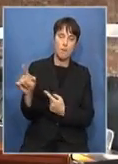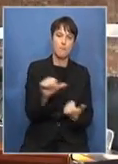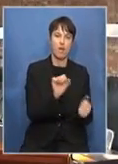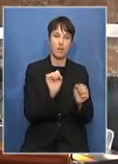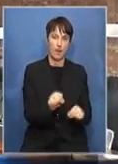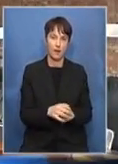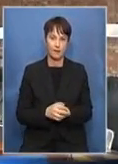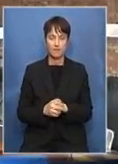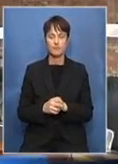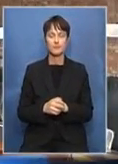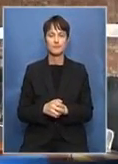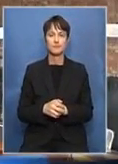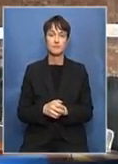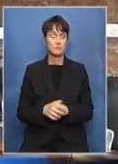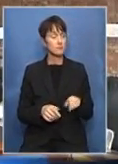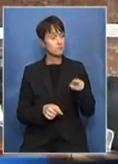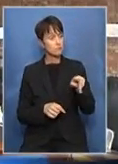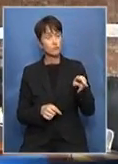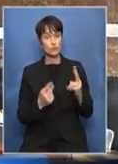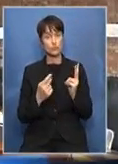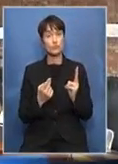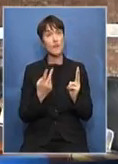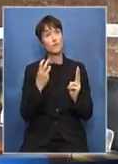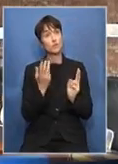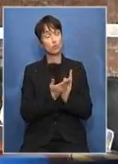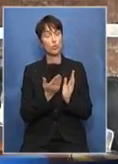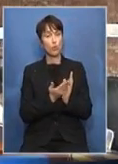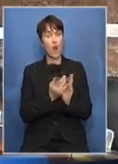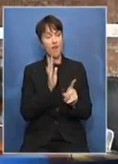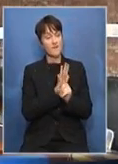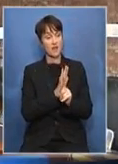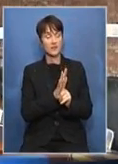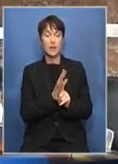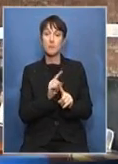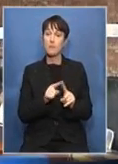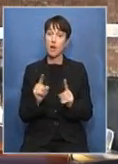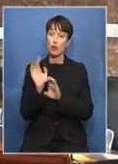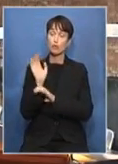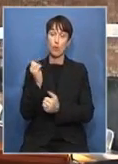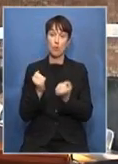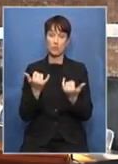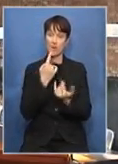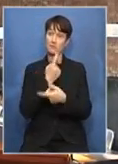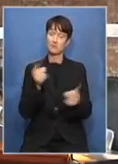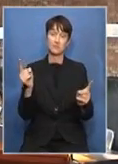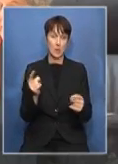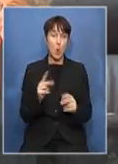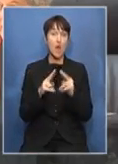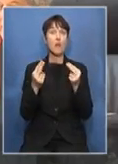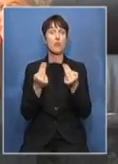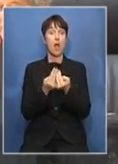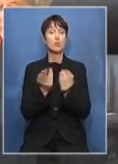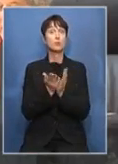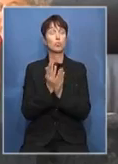Although two free state schools are affected, analysts say today's ruling could have national repercussions.